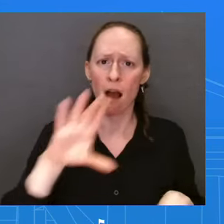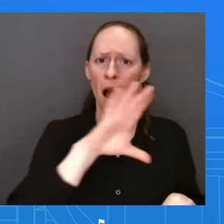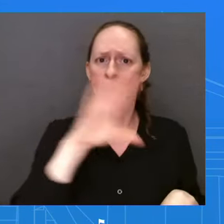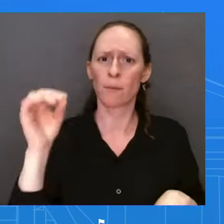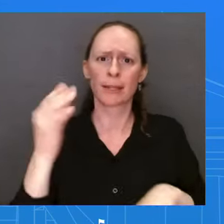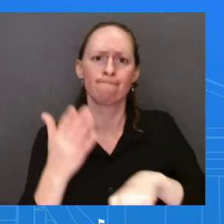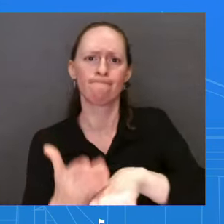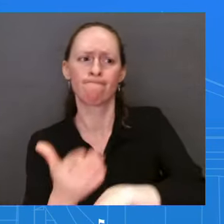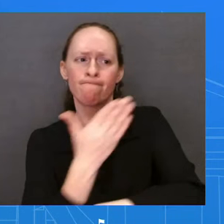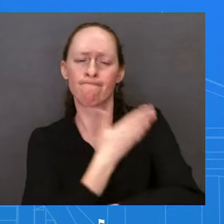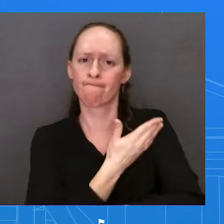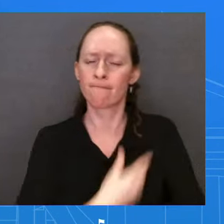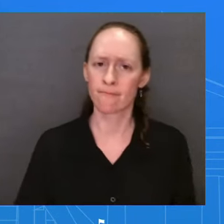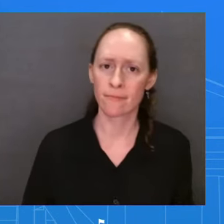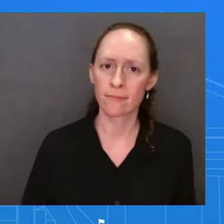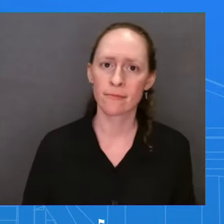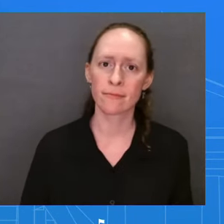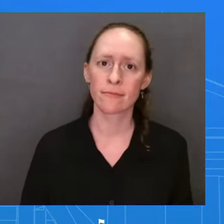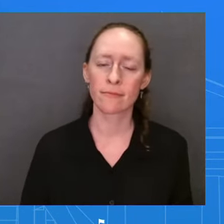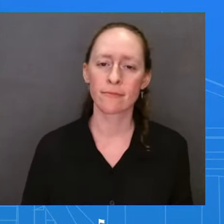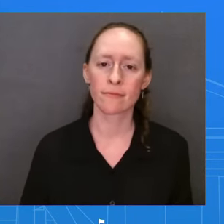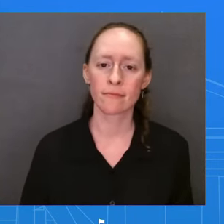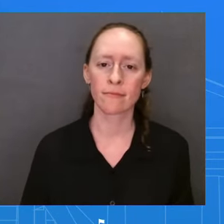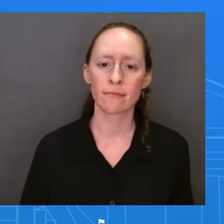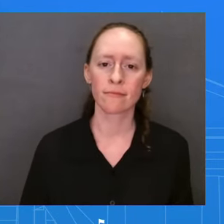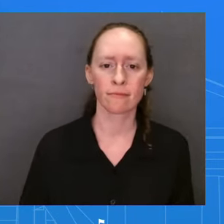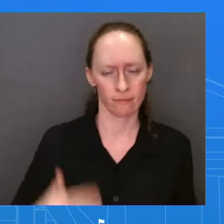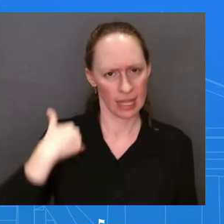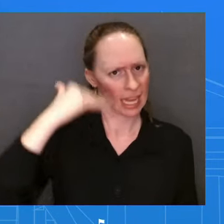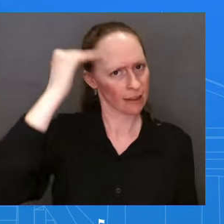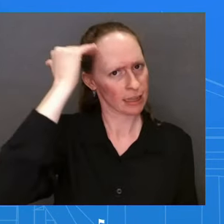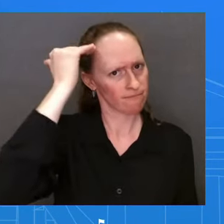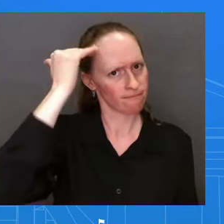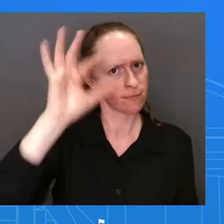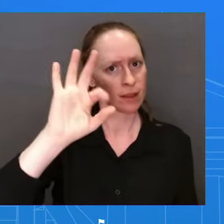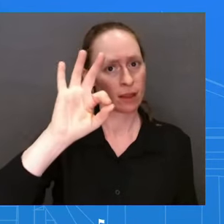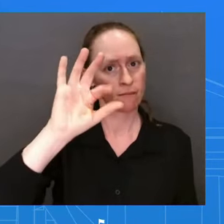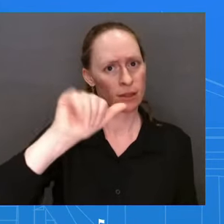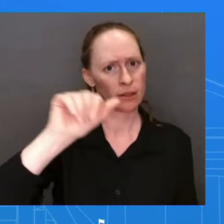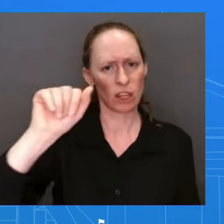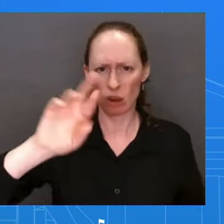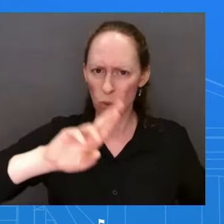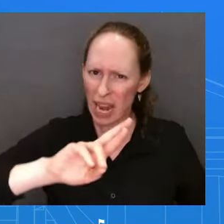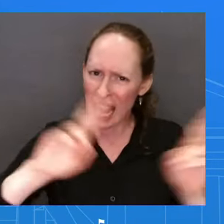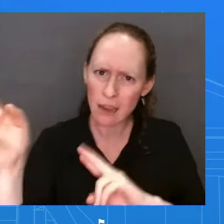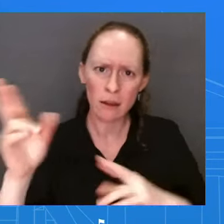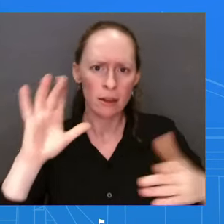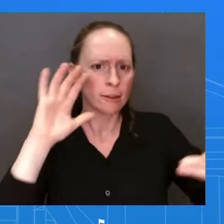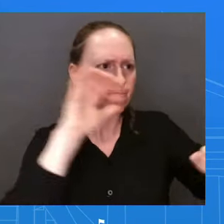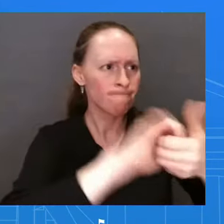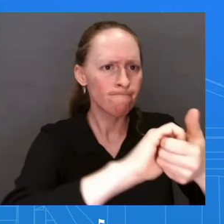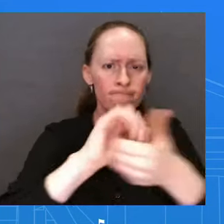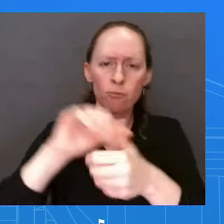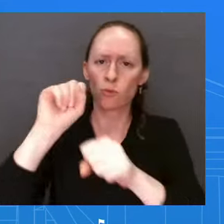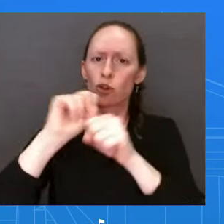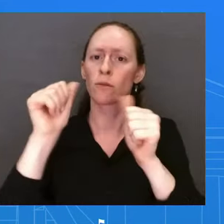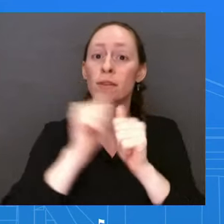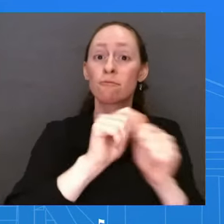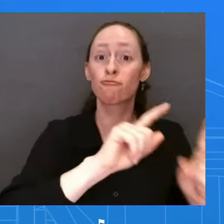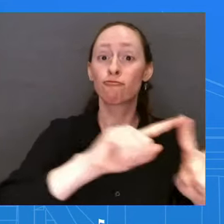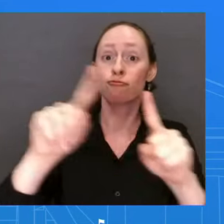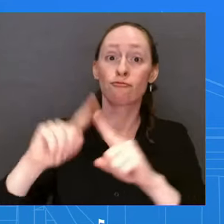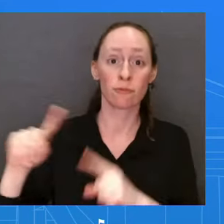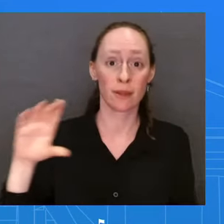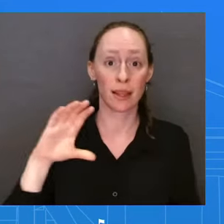know that the FAA is speaking to this and stands ready to work with companies to address any issues they're facing. I want to go back to two subjects that just